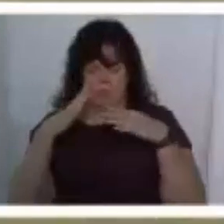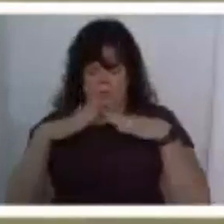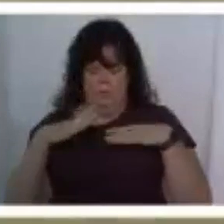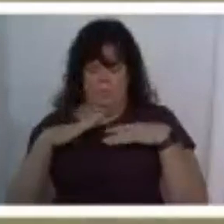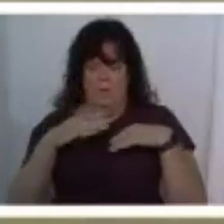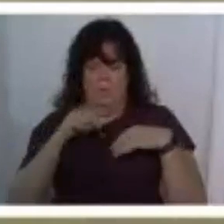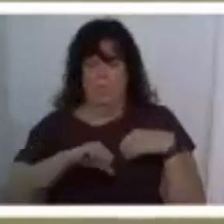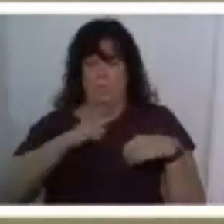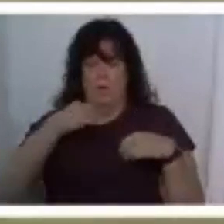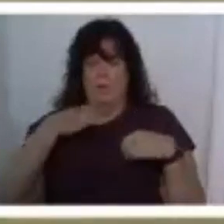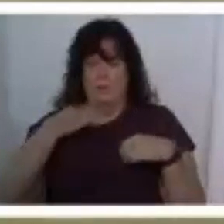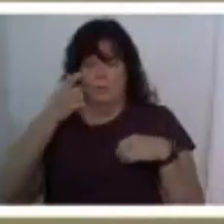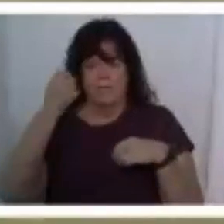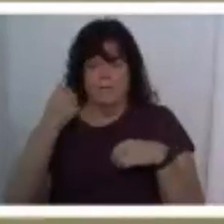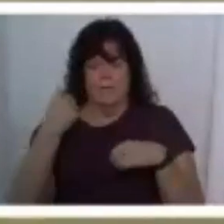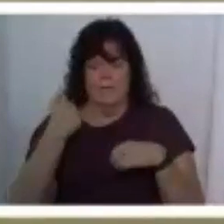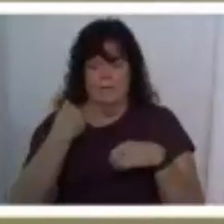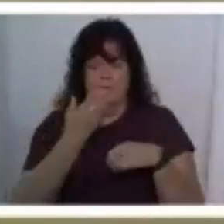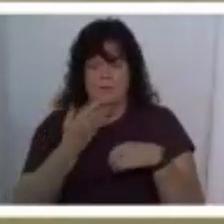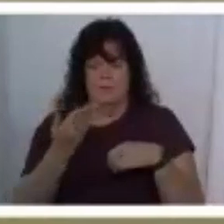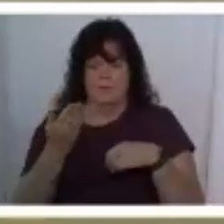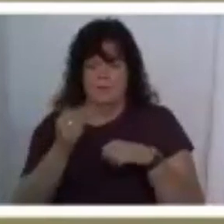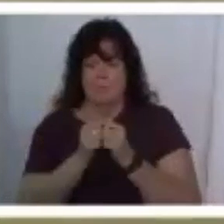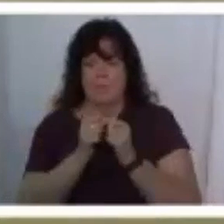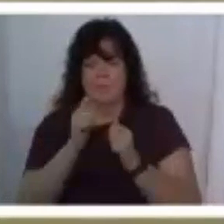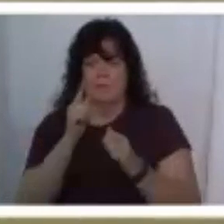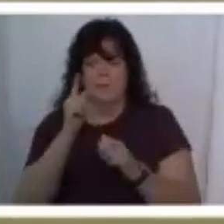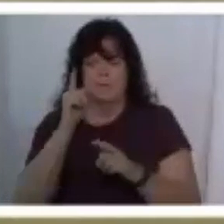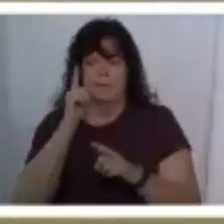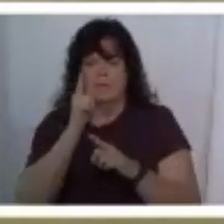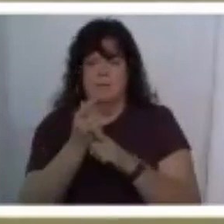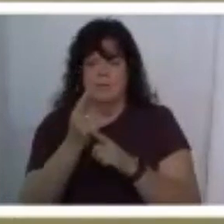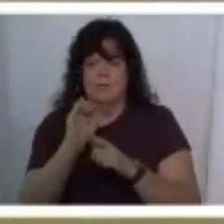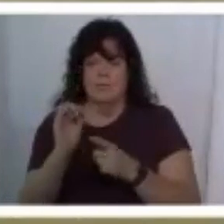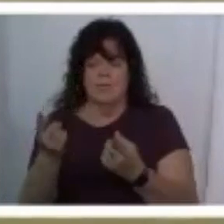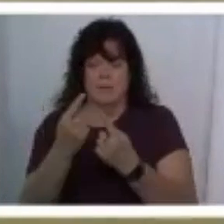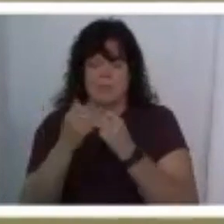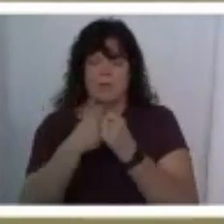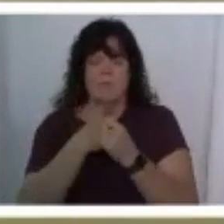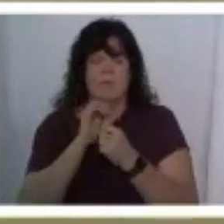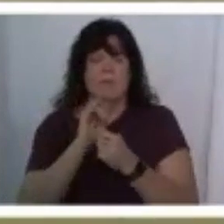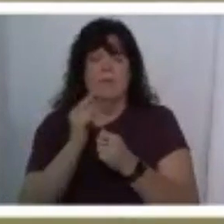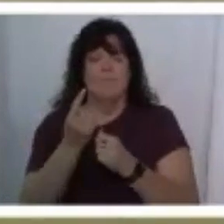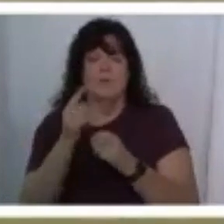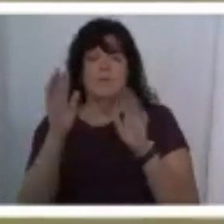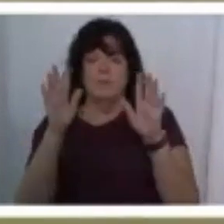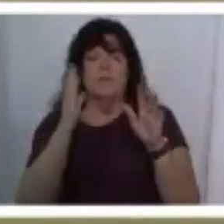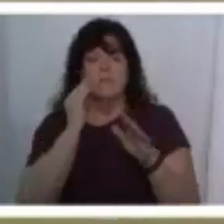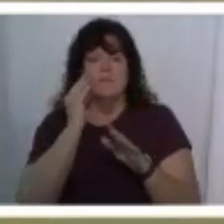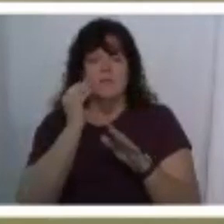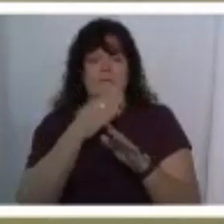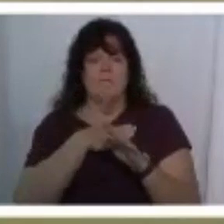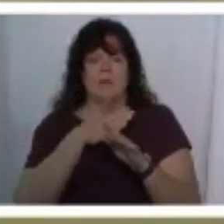my sister and she's like come with me it was like one of the greatest experiences